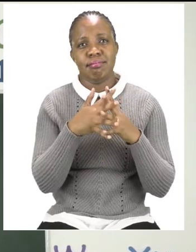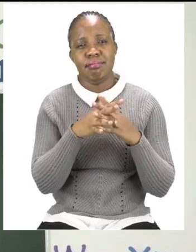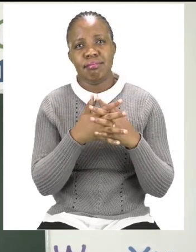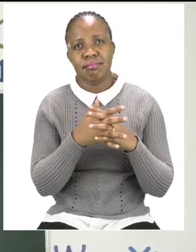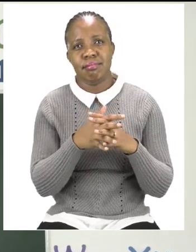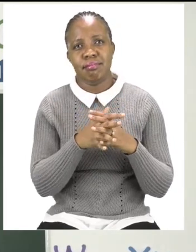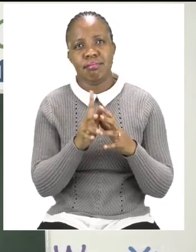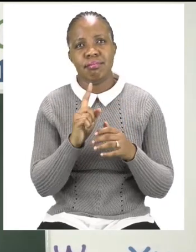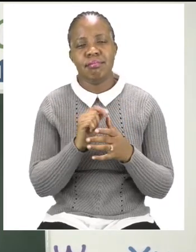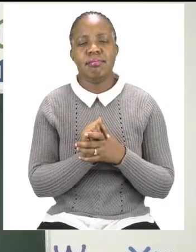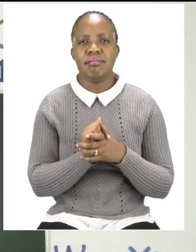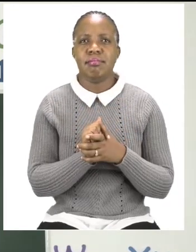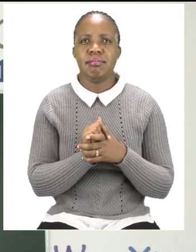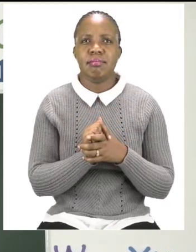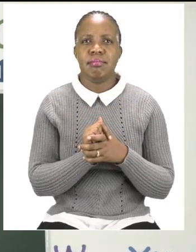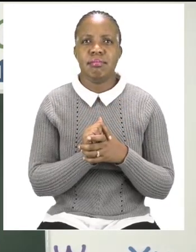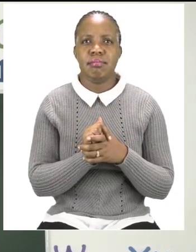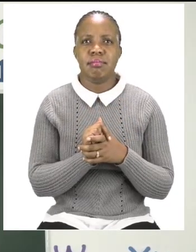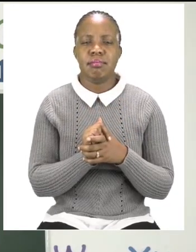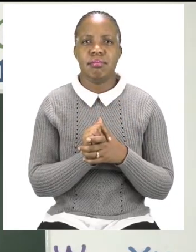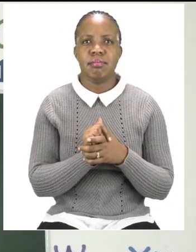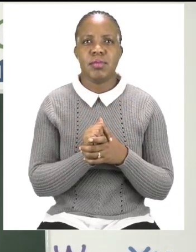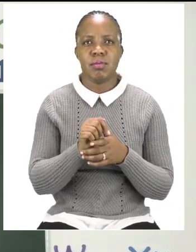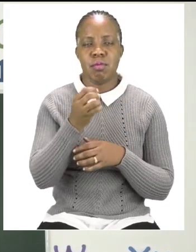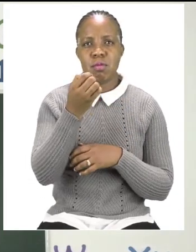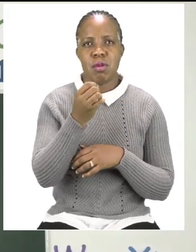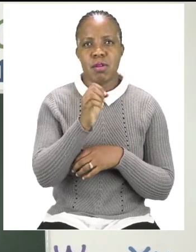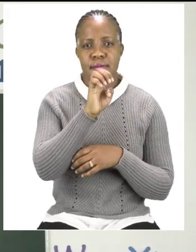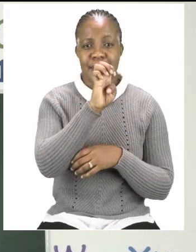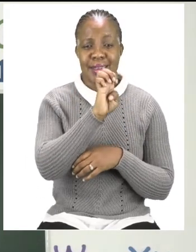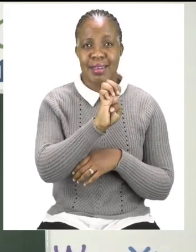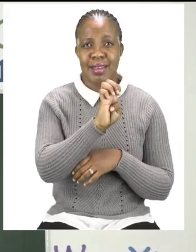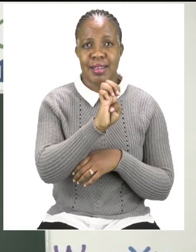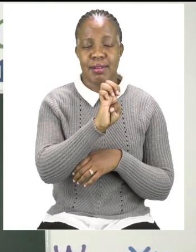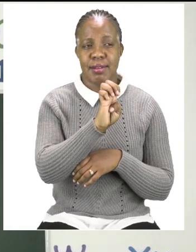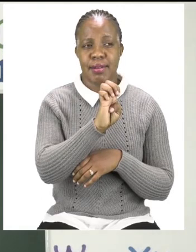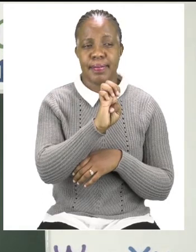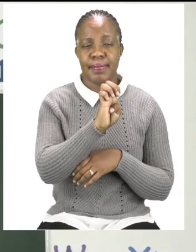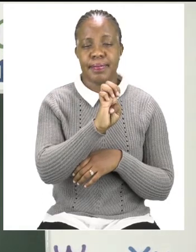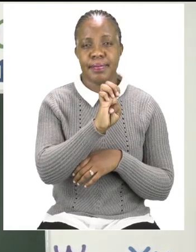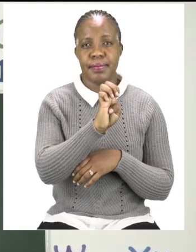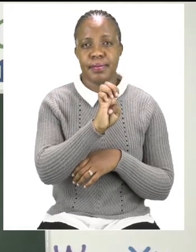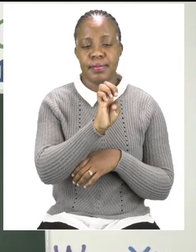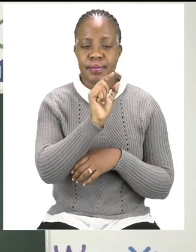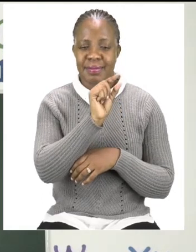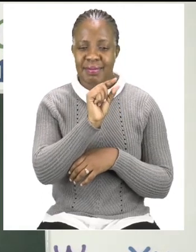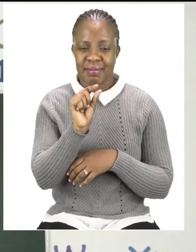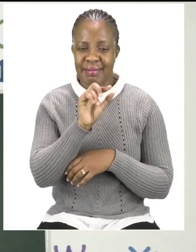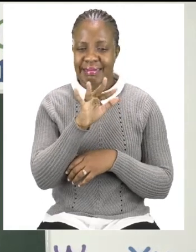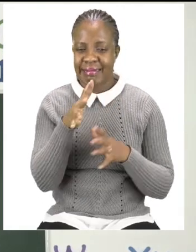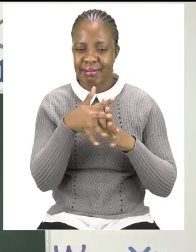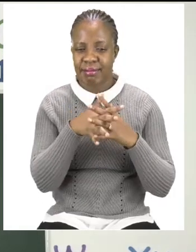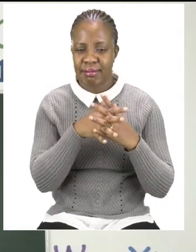see, boys and girls, is E. So, that is the one we can see. We can see E. And